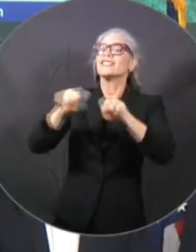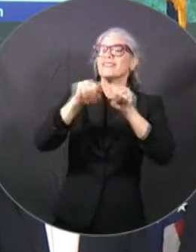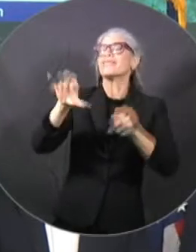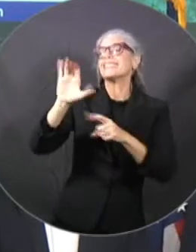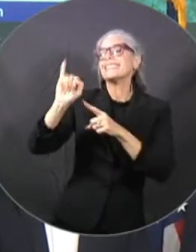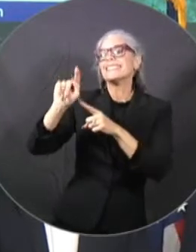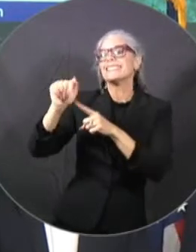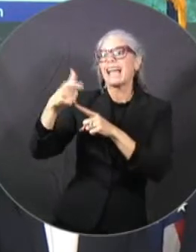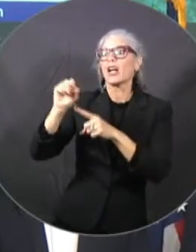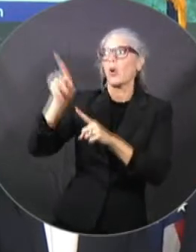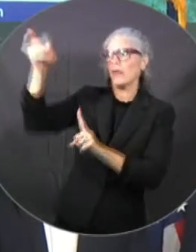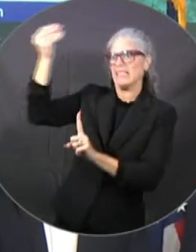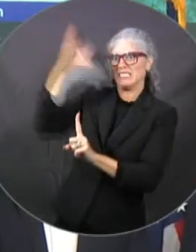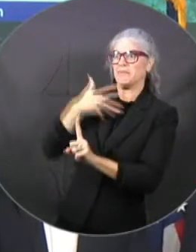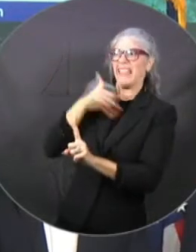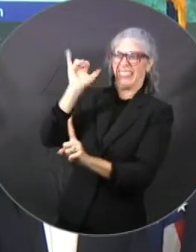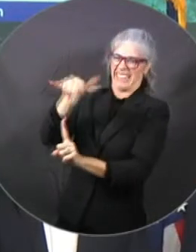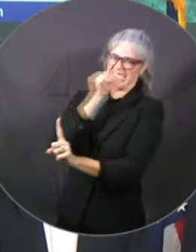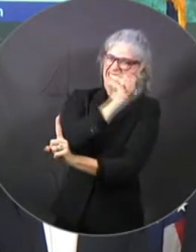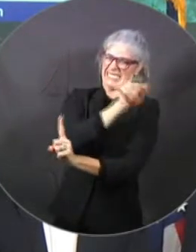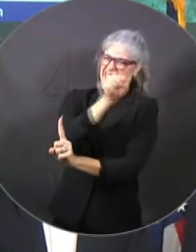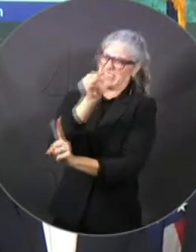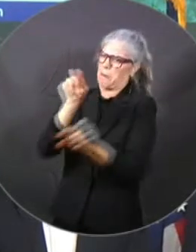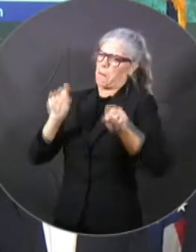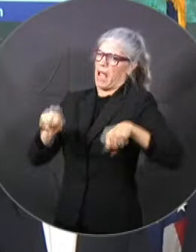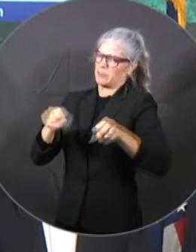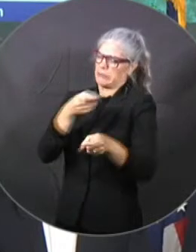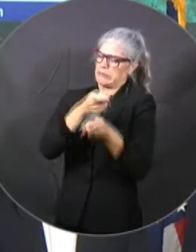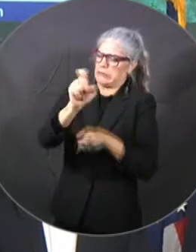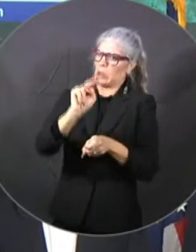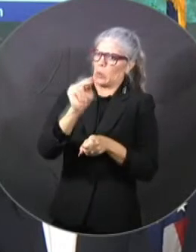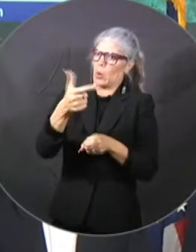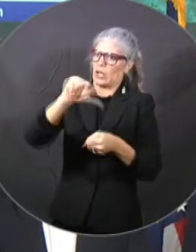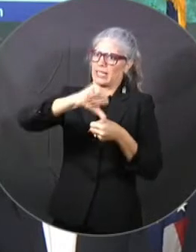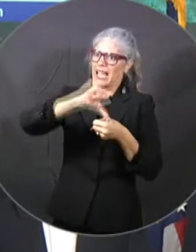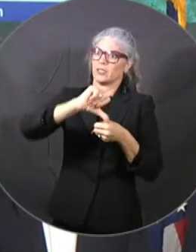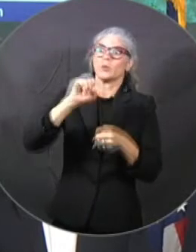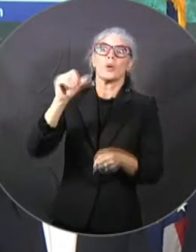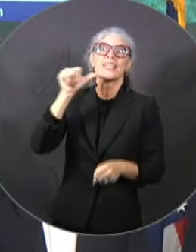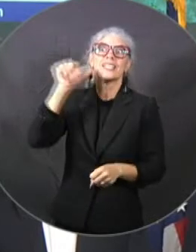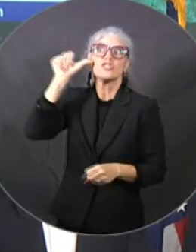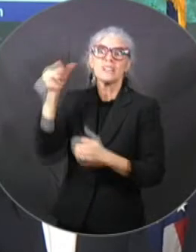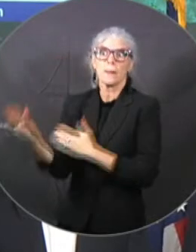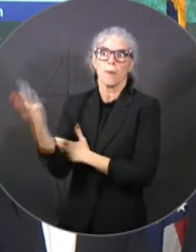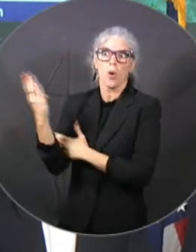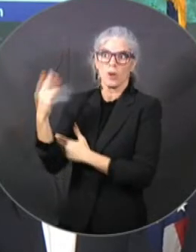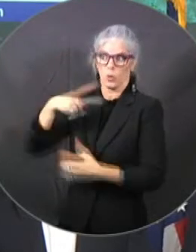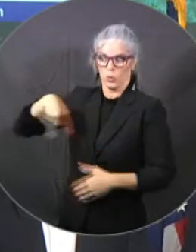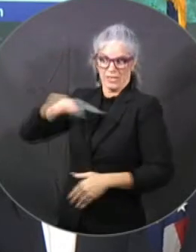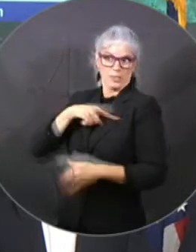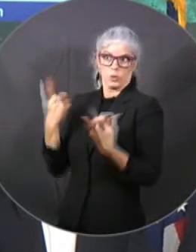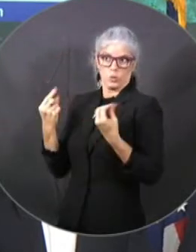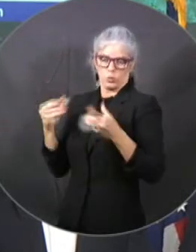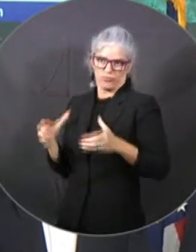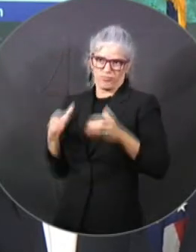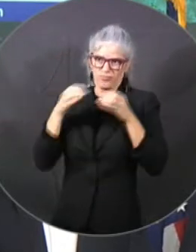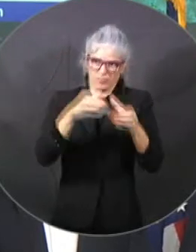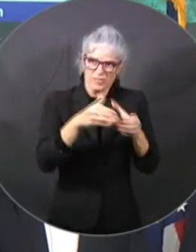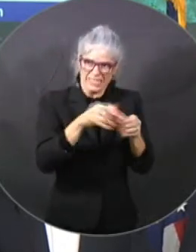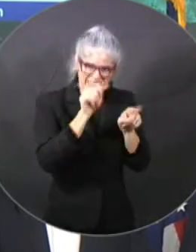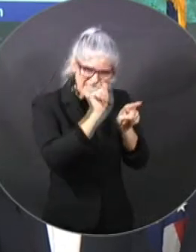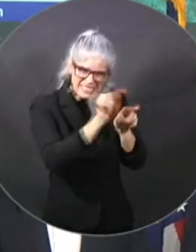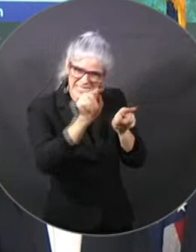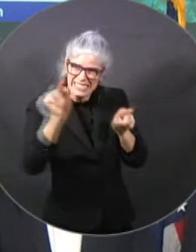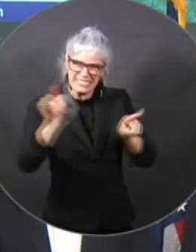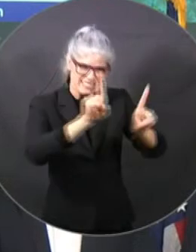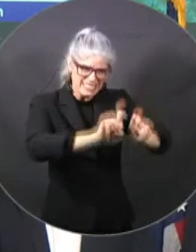Our team mobilized yesterday morning and started pulling samples. And we are still pulling samples today. We hope by this evening to